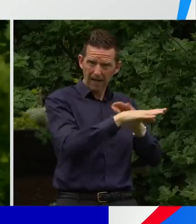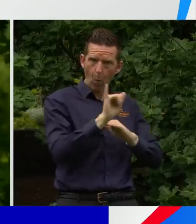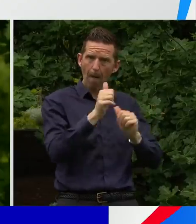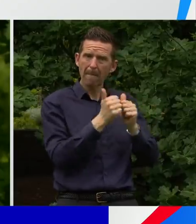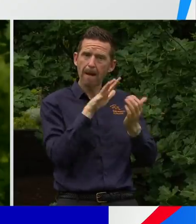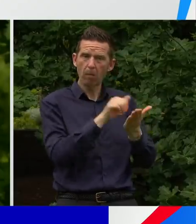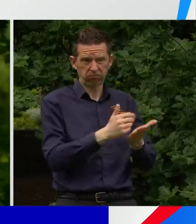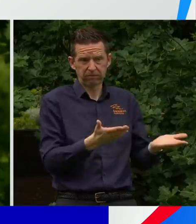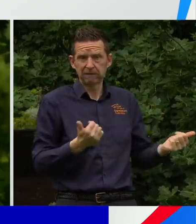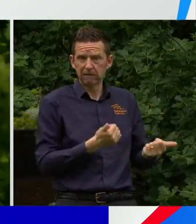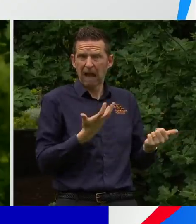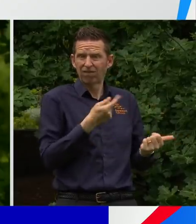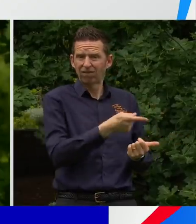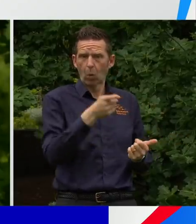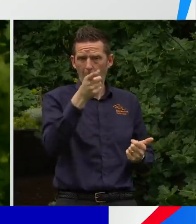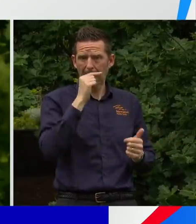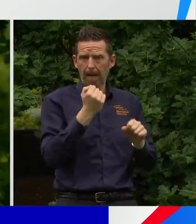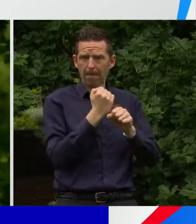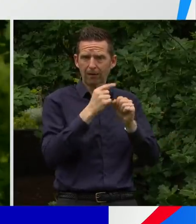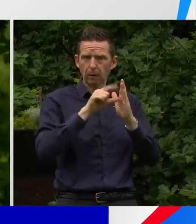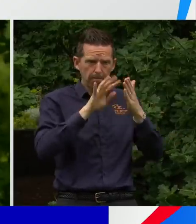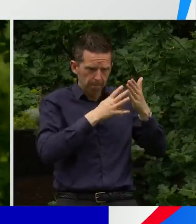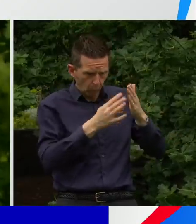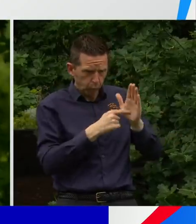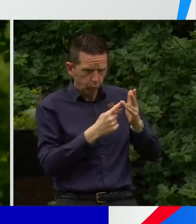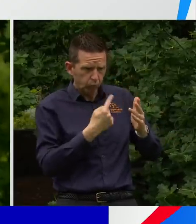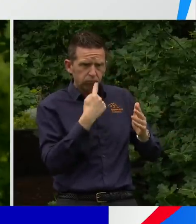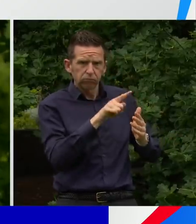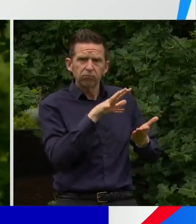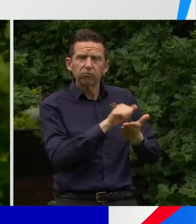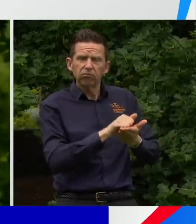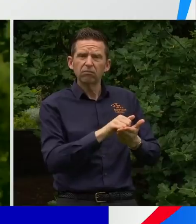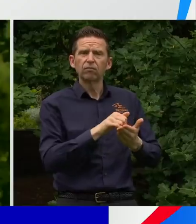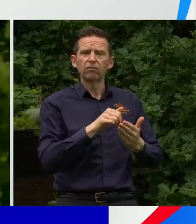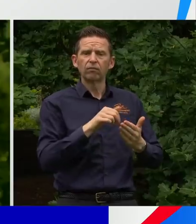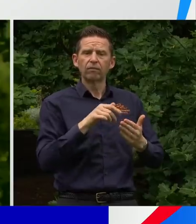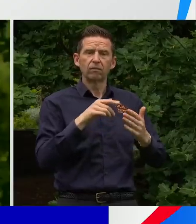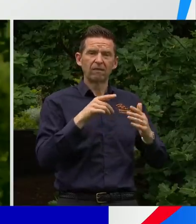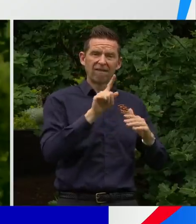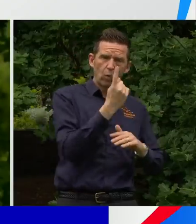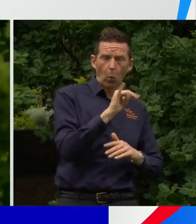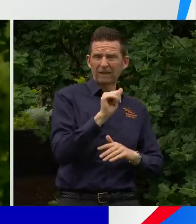there for you. And there's someone committed to making sure that you can either begin or complete your vaccination journey.